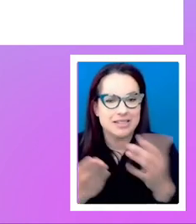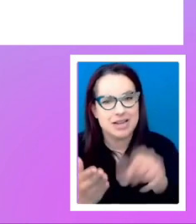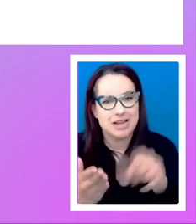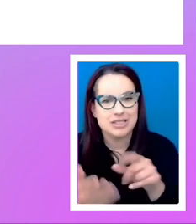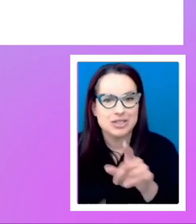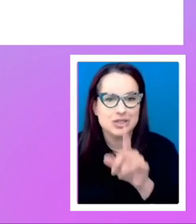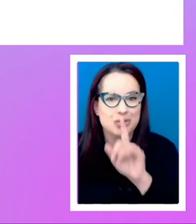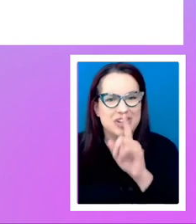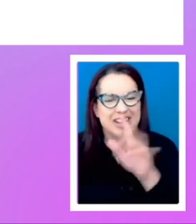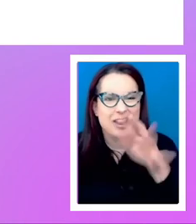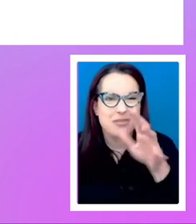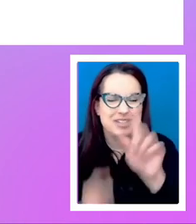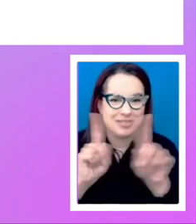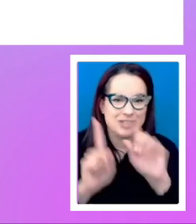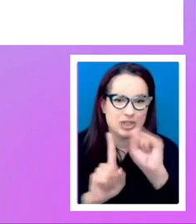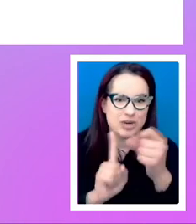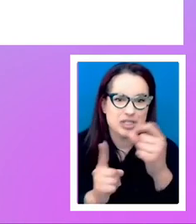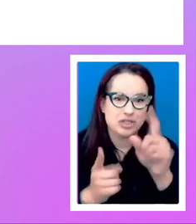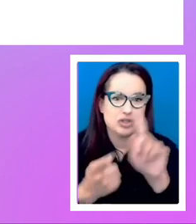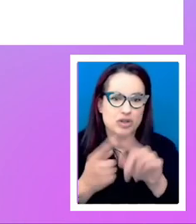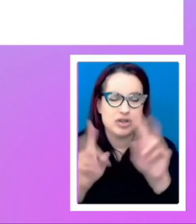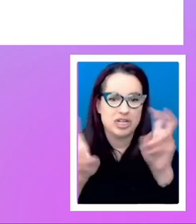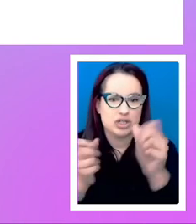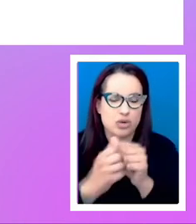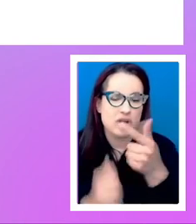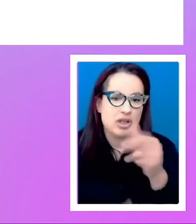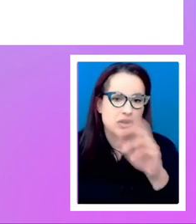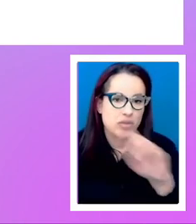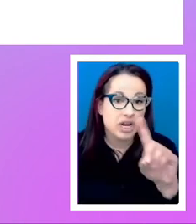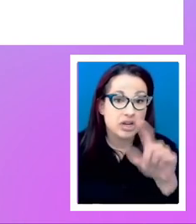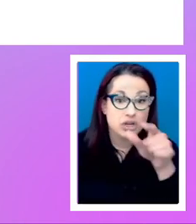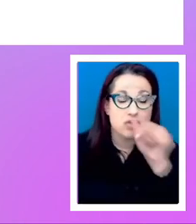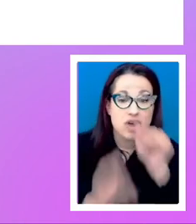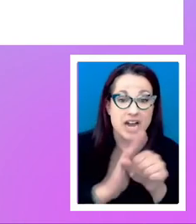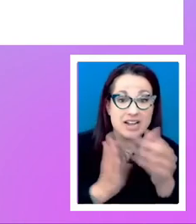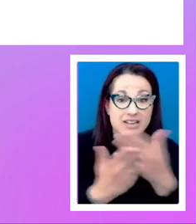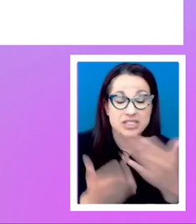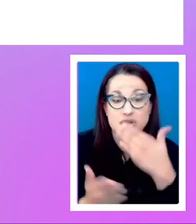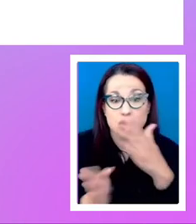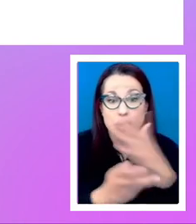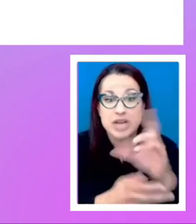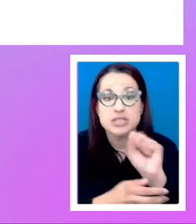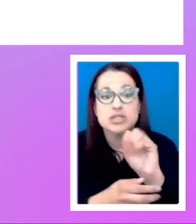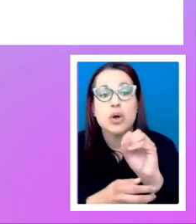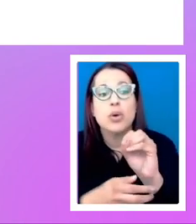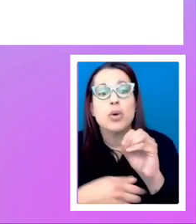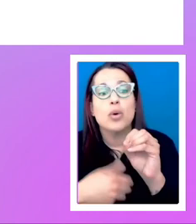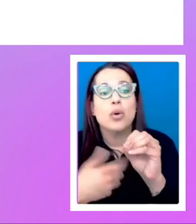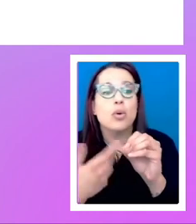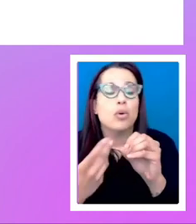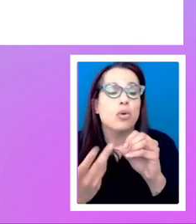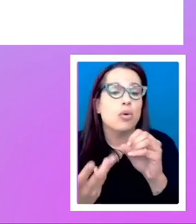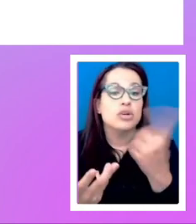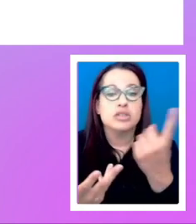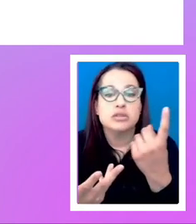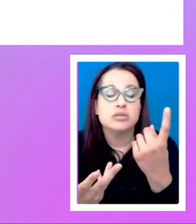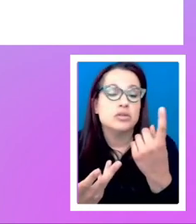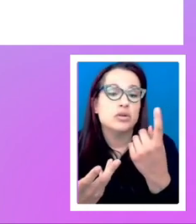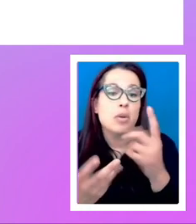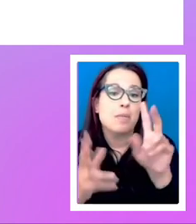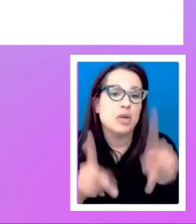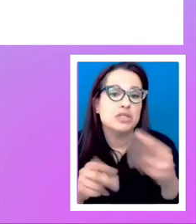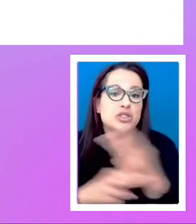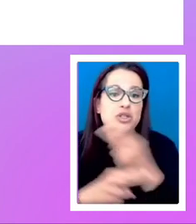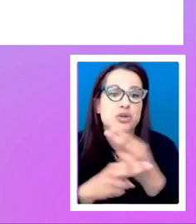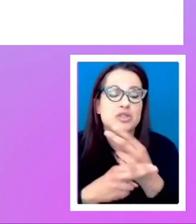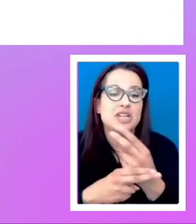slightly different situation to the issue with grid is, you know, are you hiding stuff in a good way so that someone using a screen reader isn't hearing it